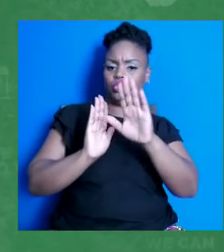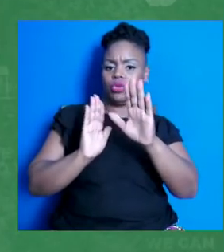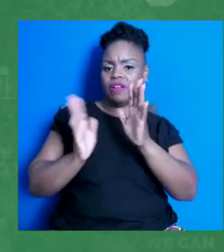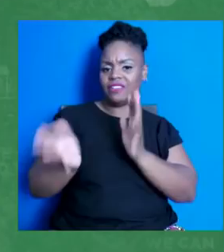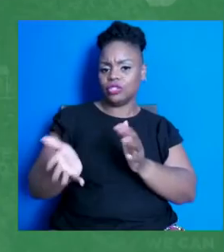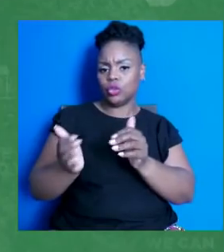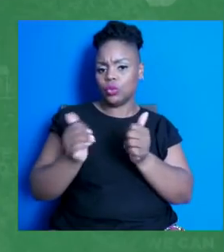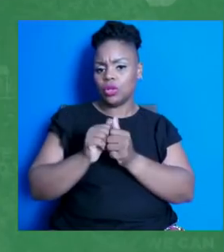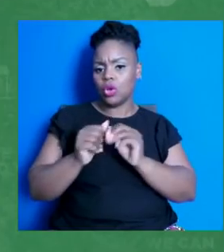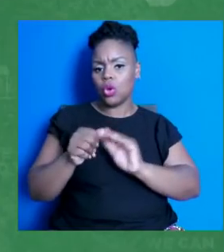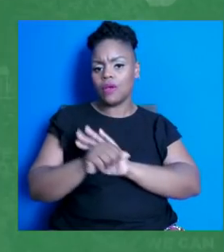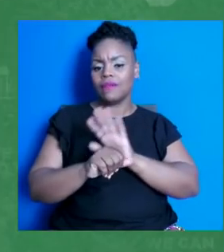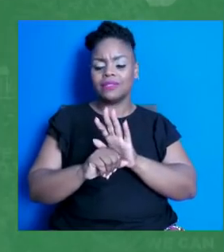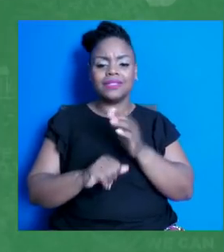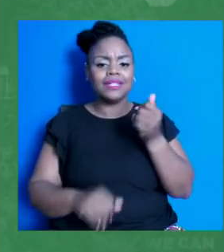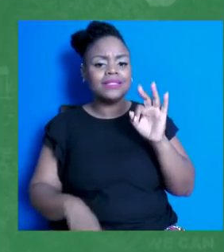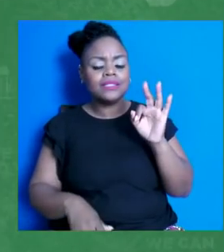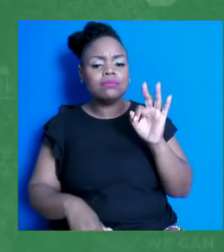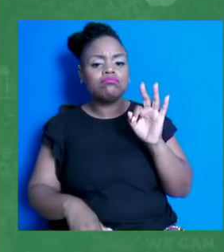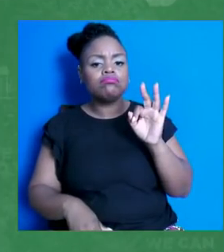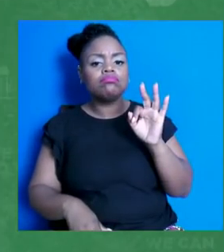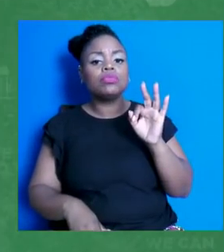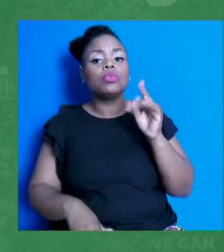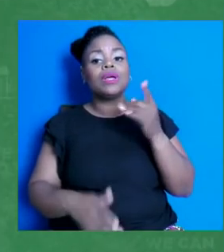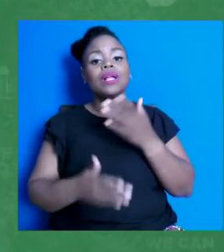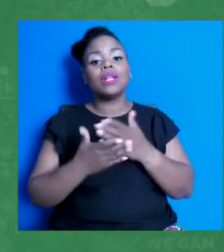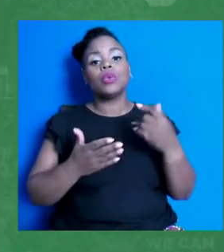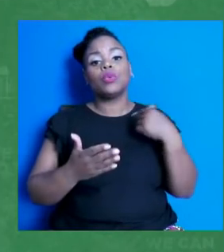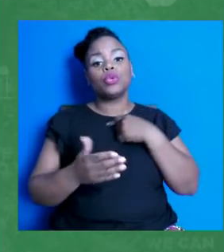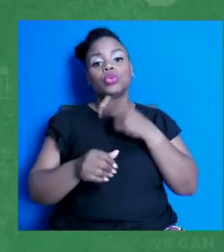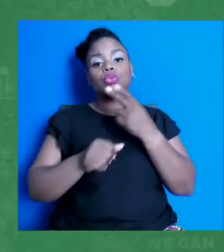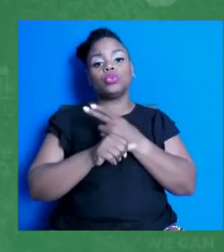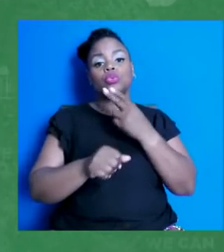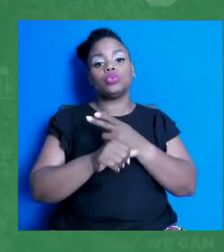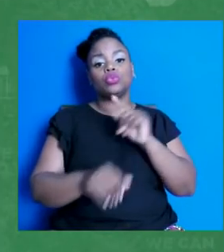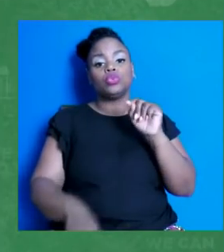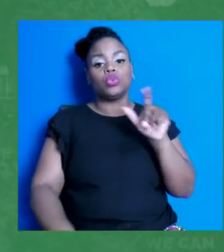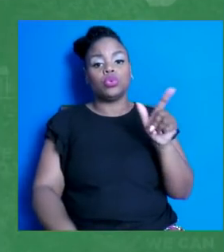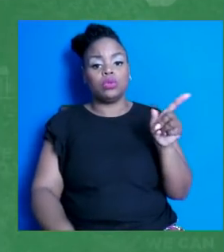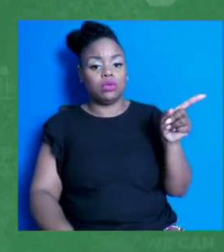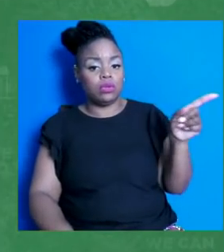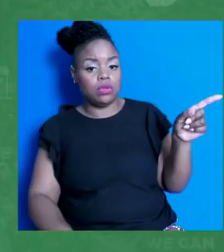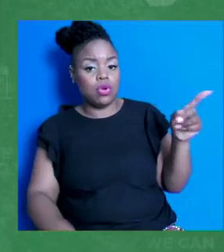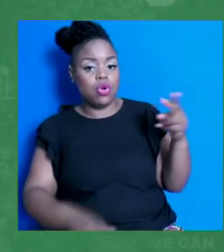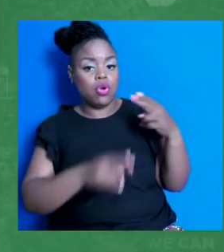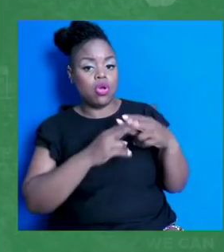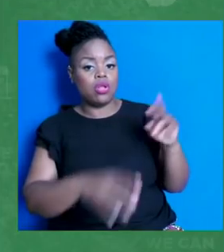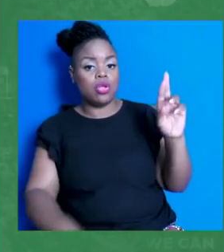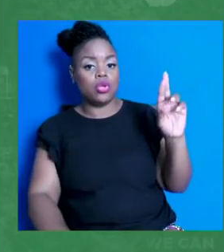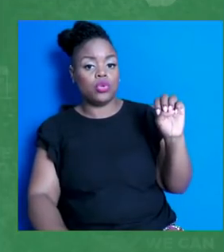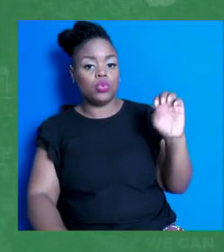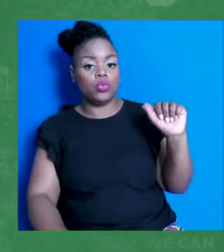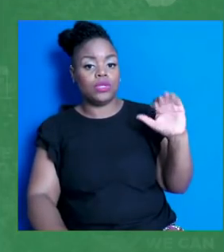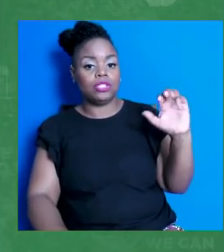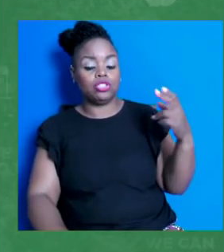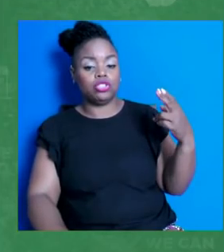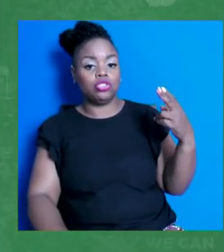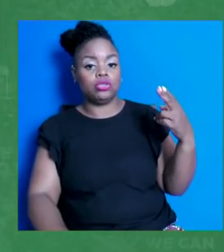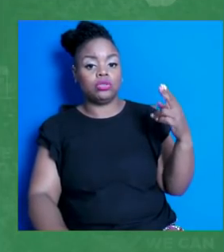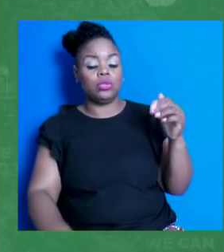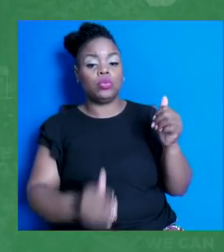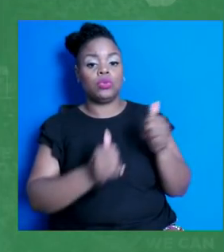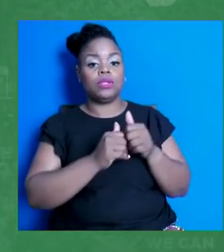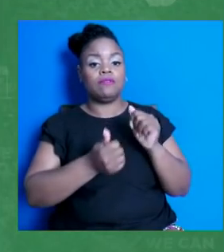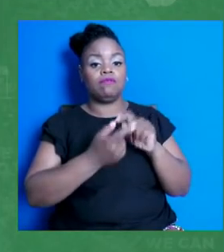things that we use is a tool called Reach. It's a grassroots organizing app. You can text your friends and family. You can use our guides for talking to friends and